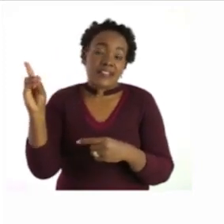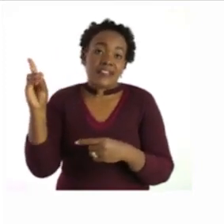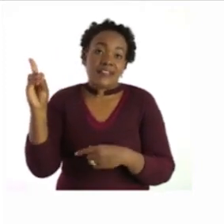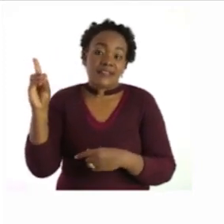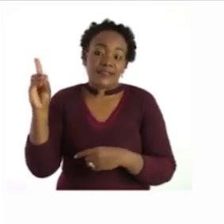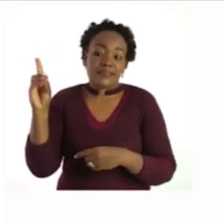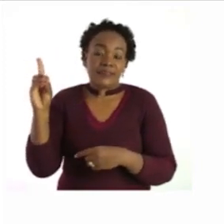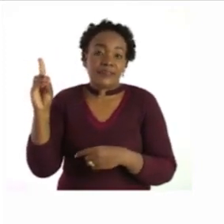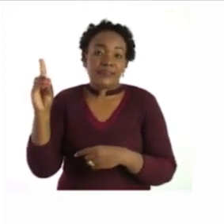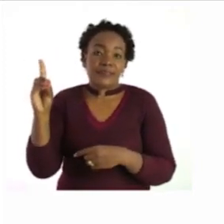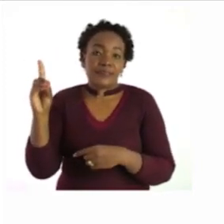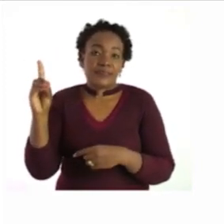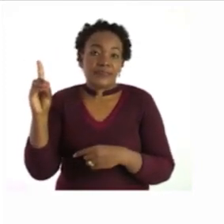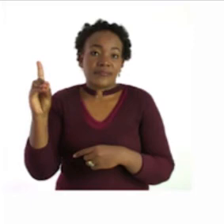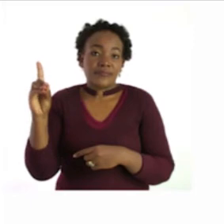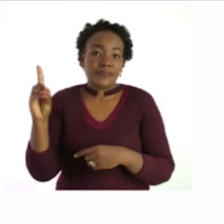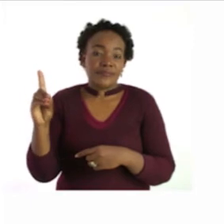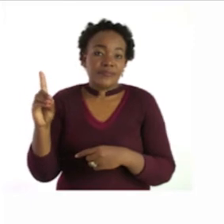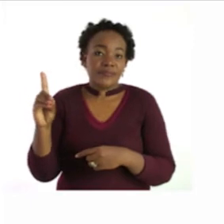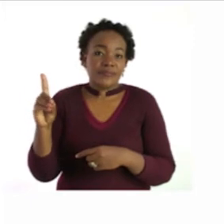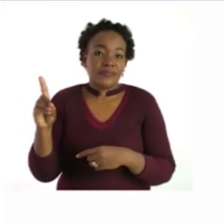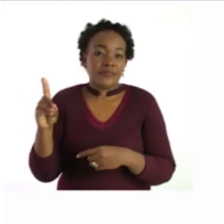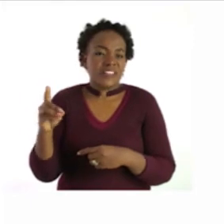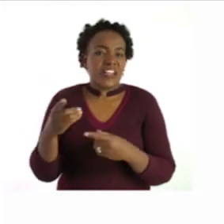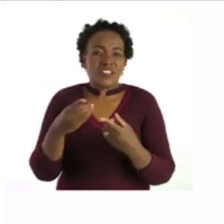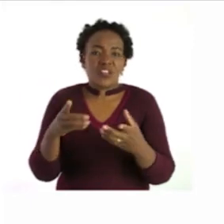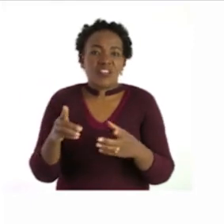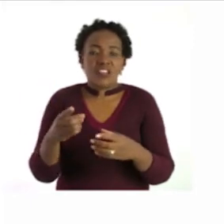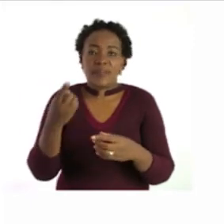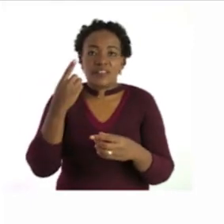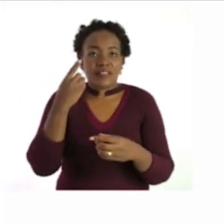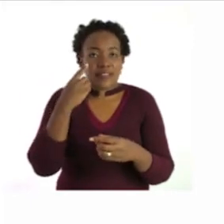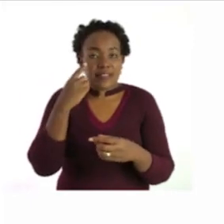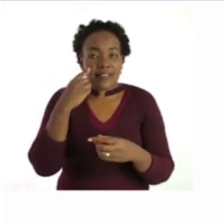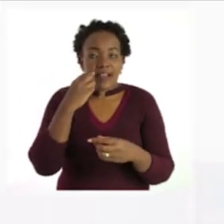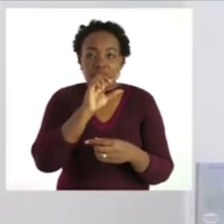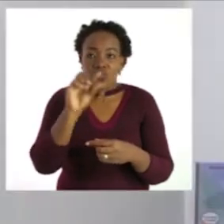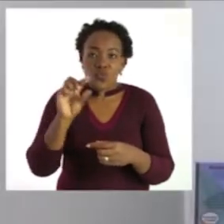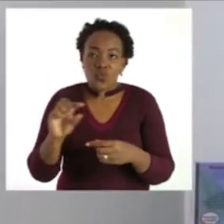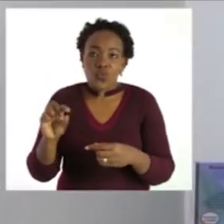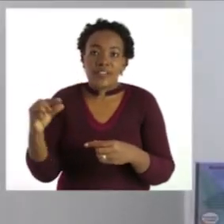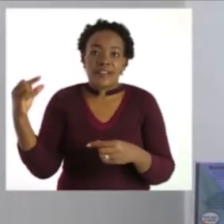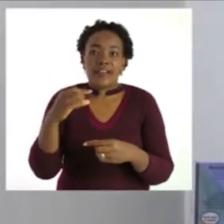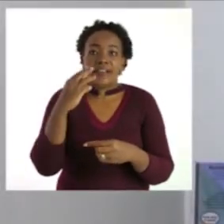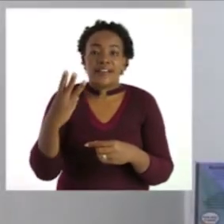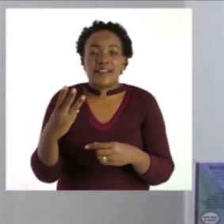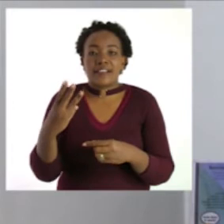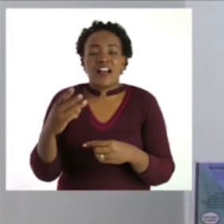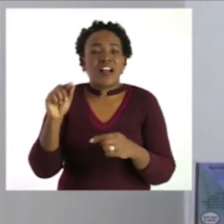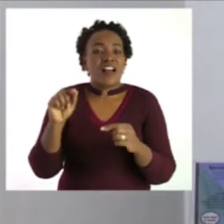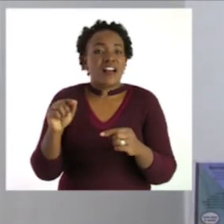he left that's all about sight words grade 3s now you